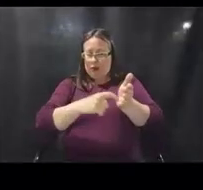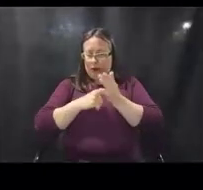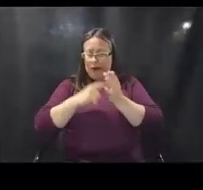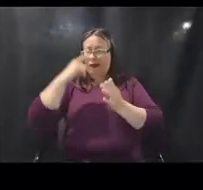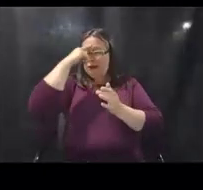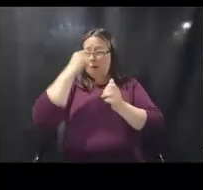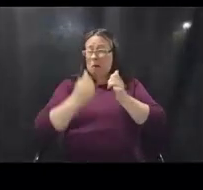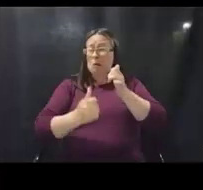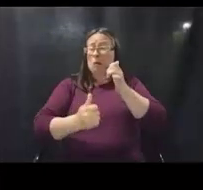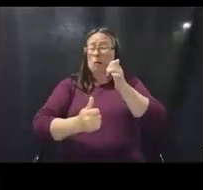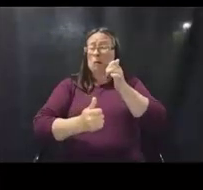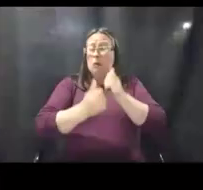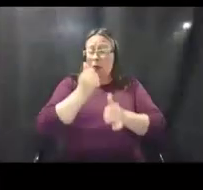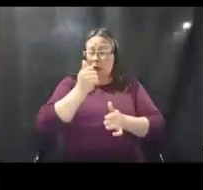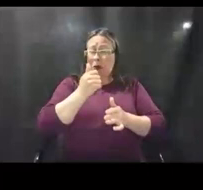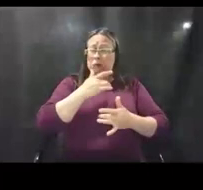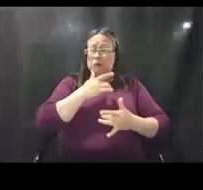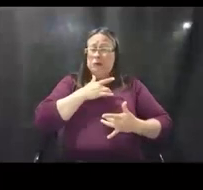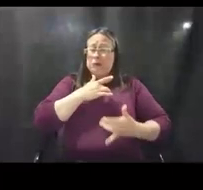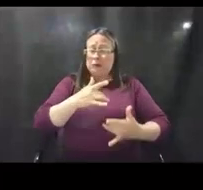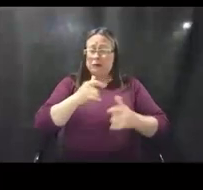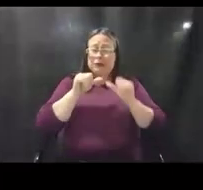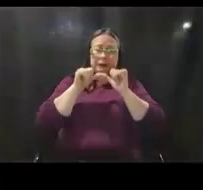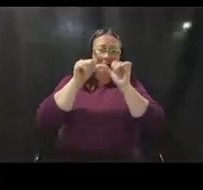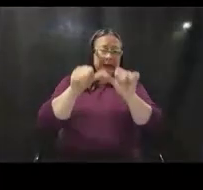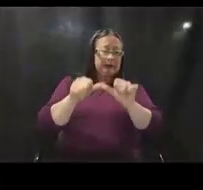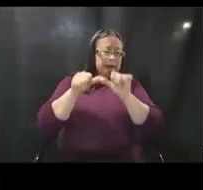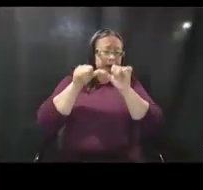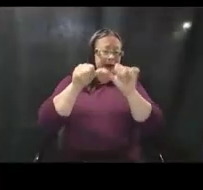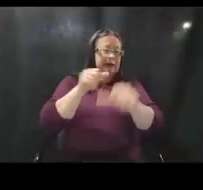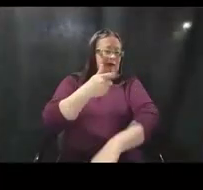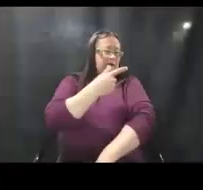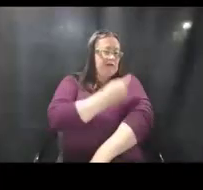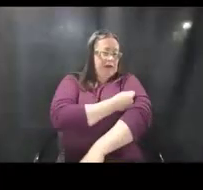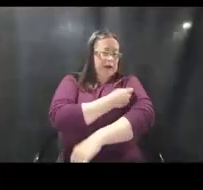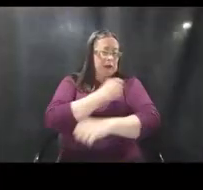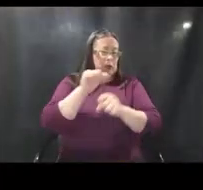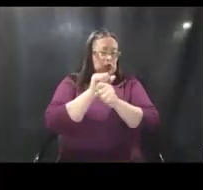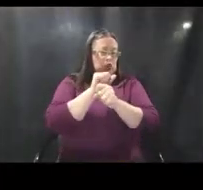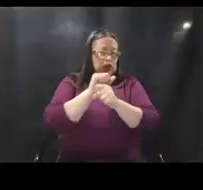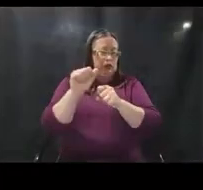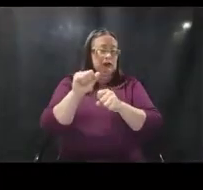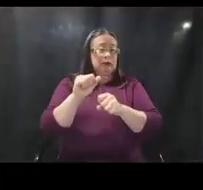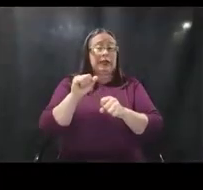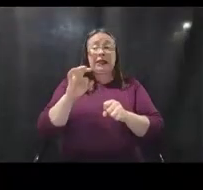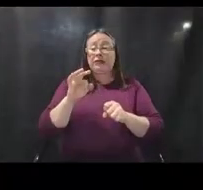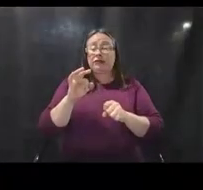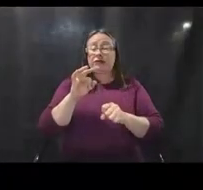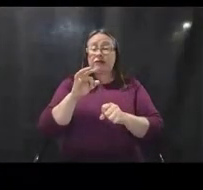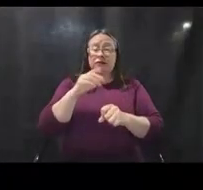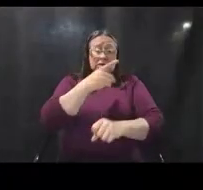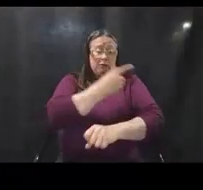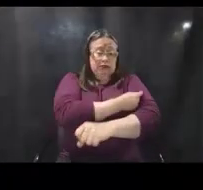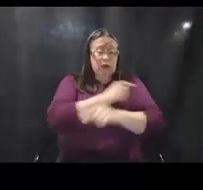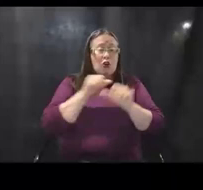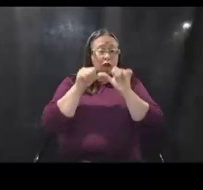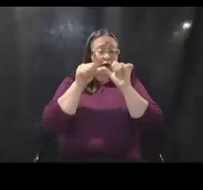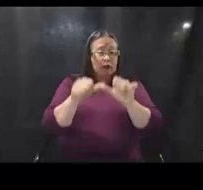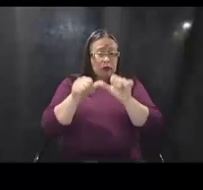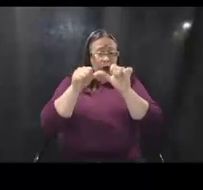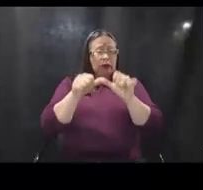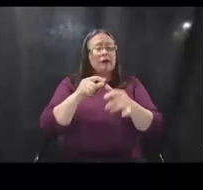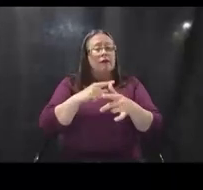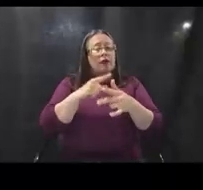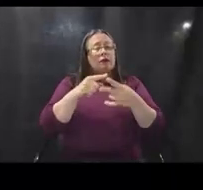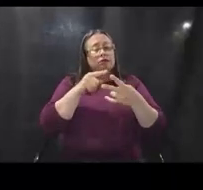entities have ongoing vaccination work. If your vaccination work is ongoing at the time that you